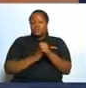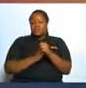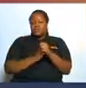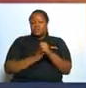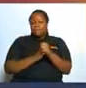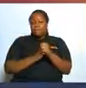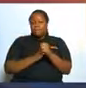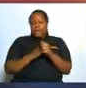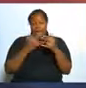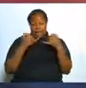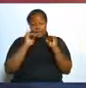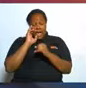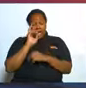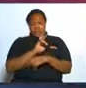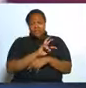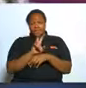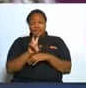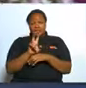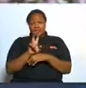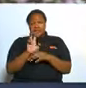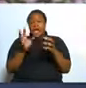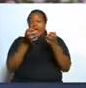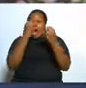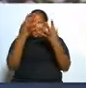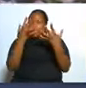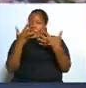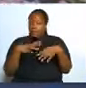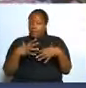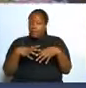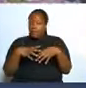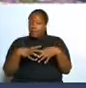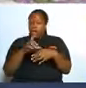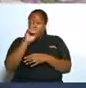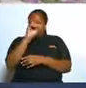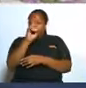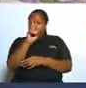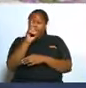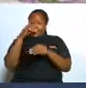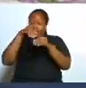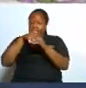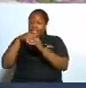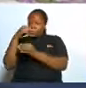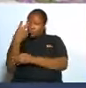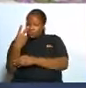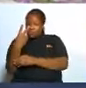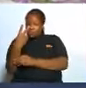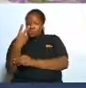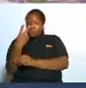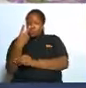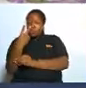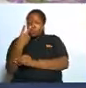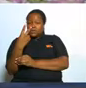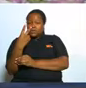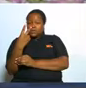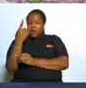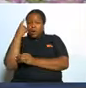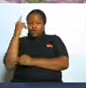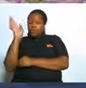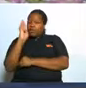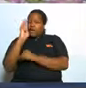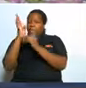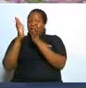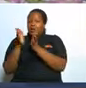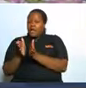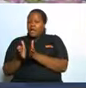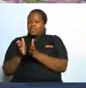have a look how many of them one in two of those billionaires